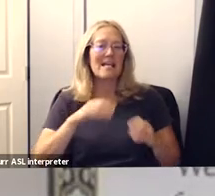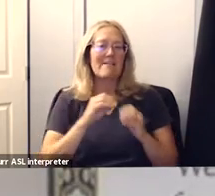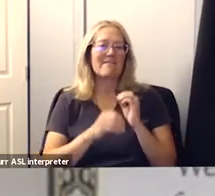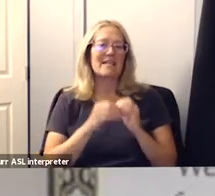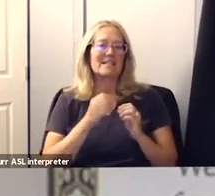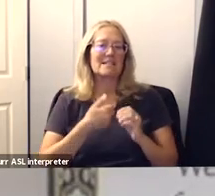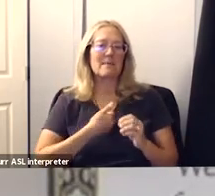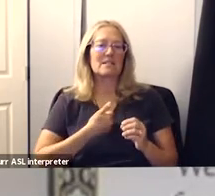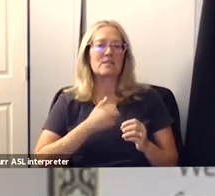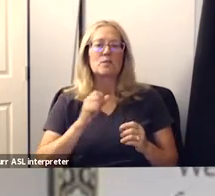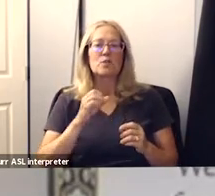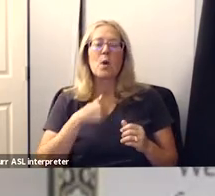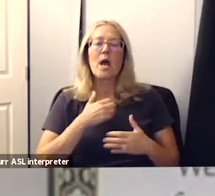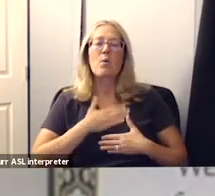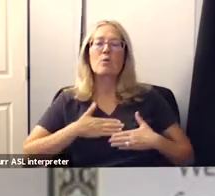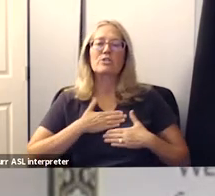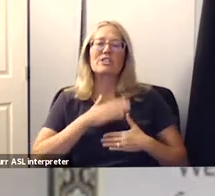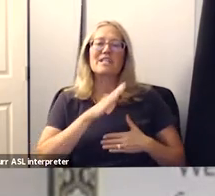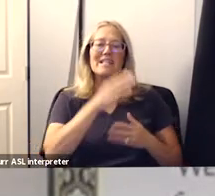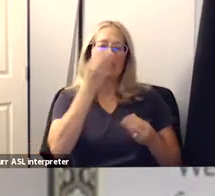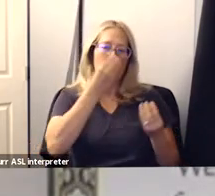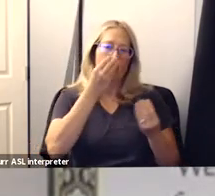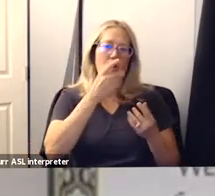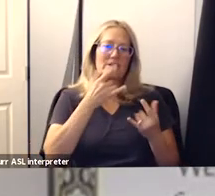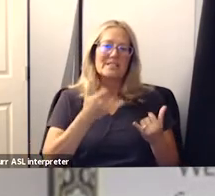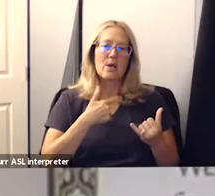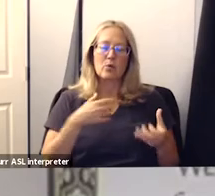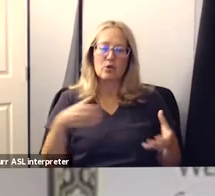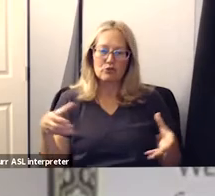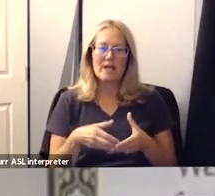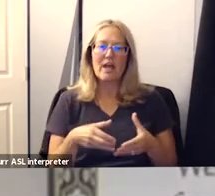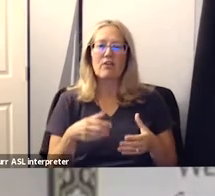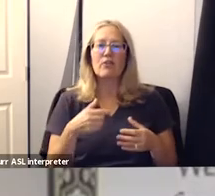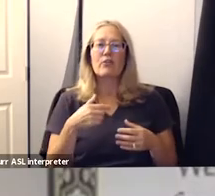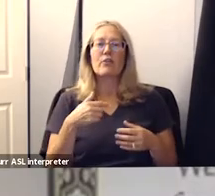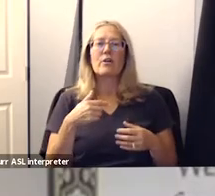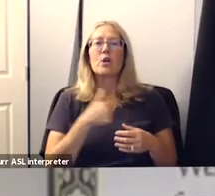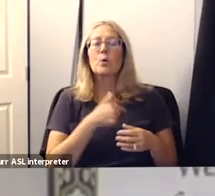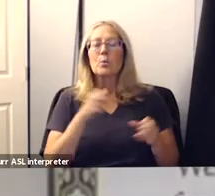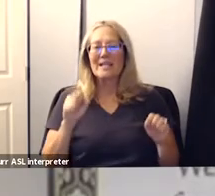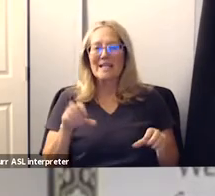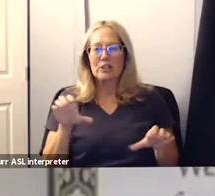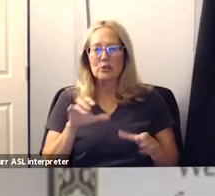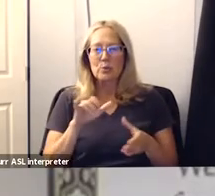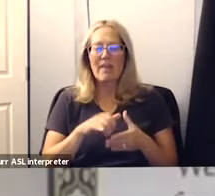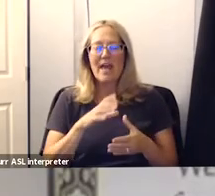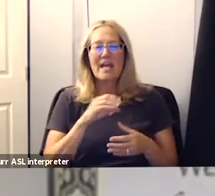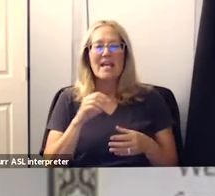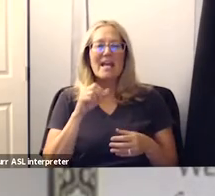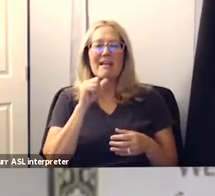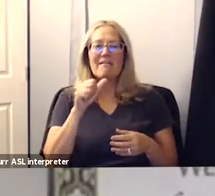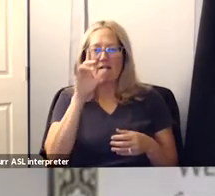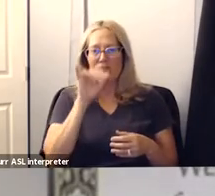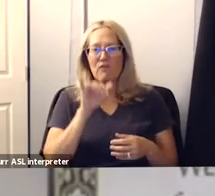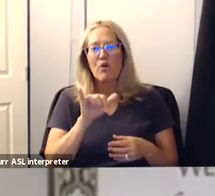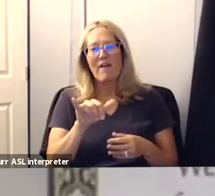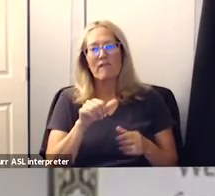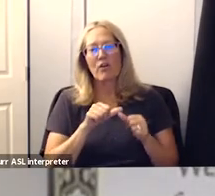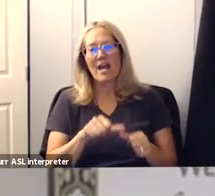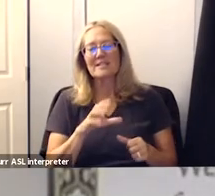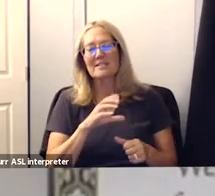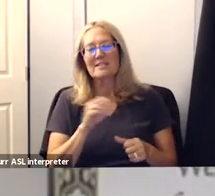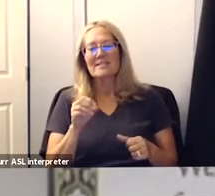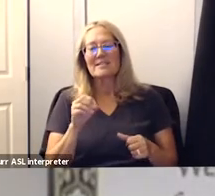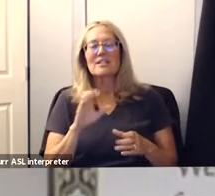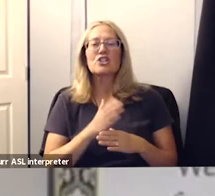so i just want to appreciate where his thoughts are that i now that we're together i know that that we can do this and it won't be uh forever and they also were just